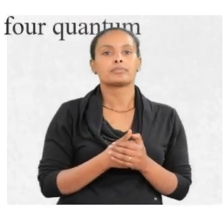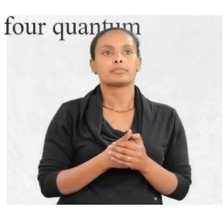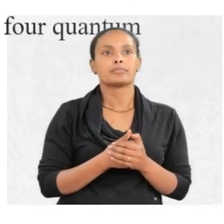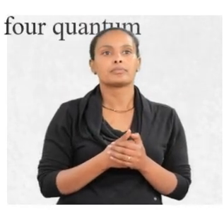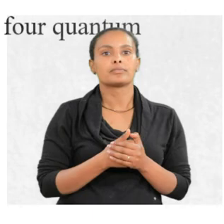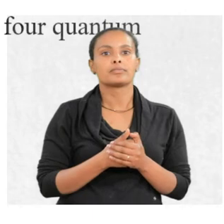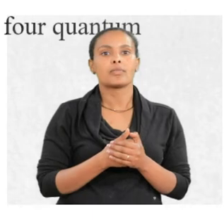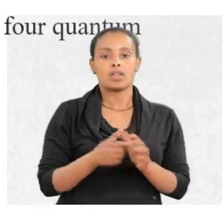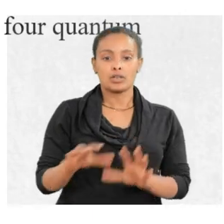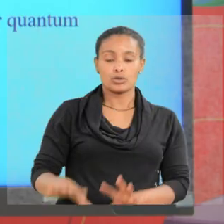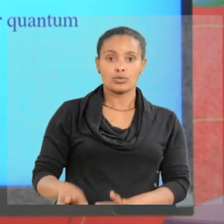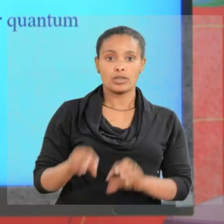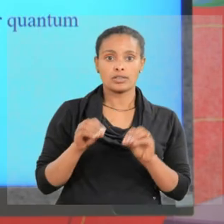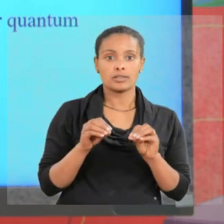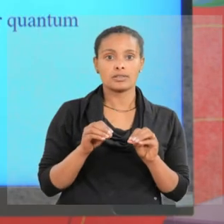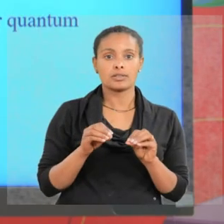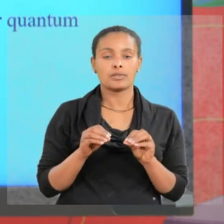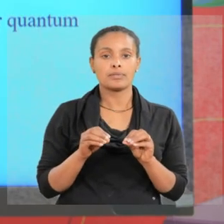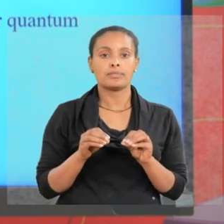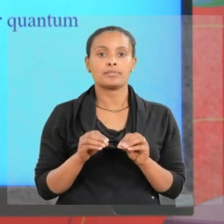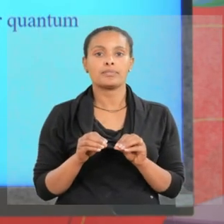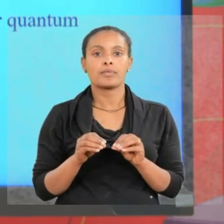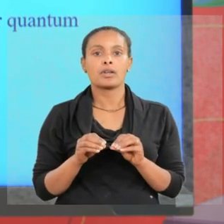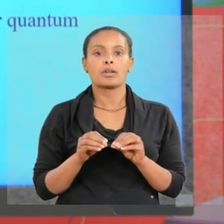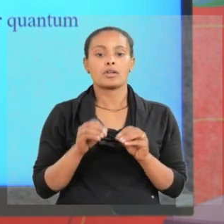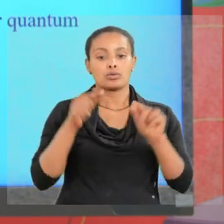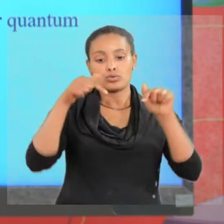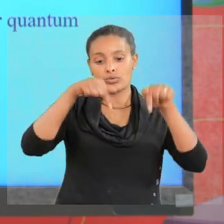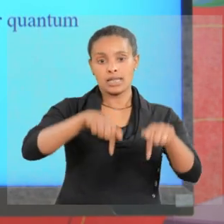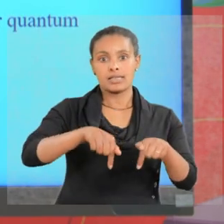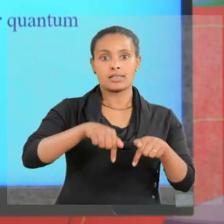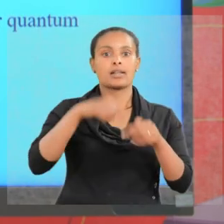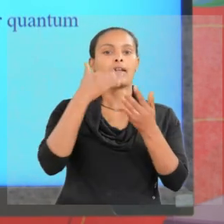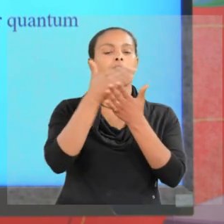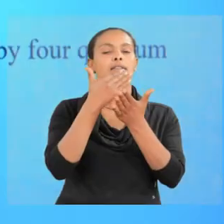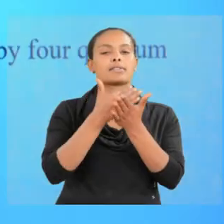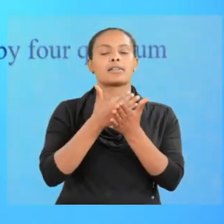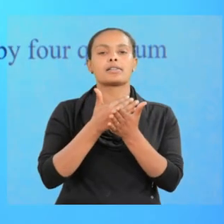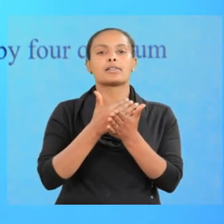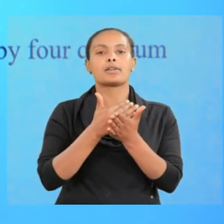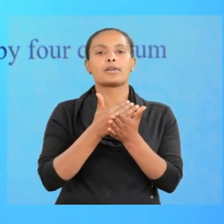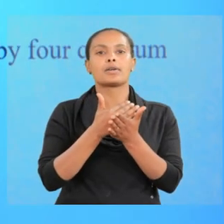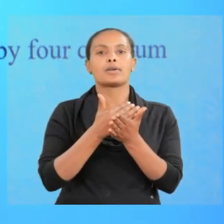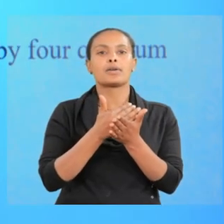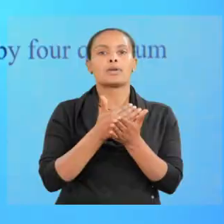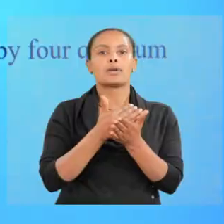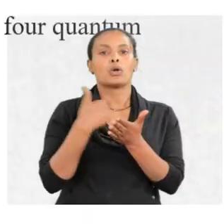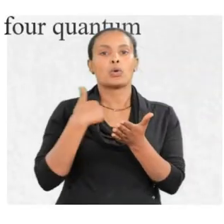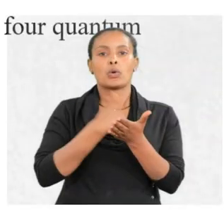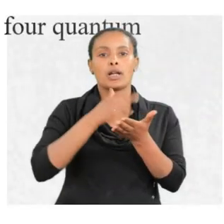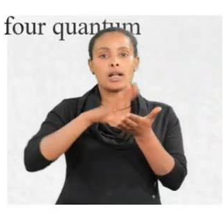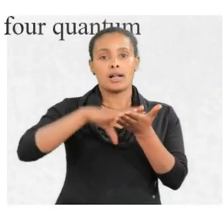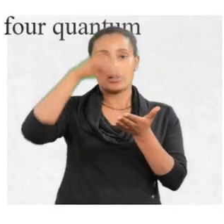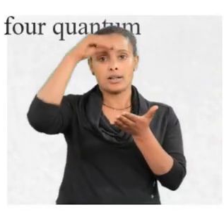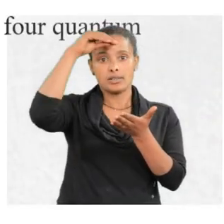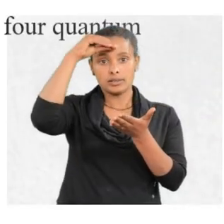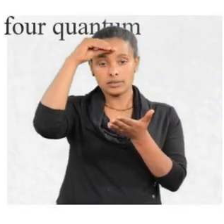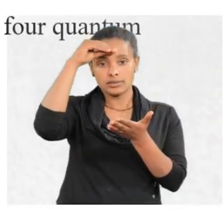students, in our today's lesson, we learned